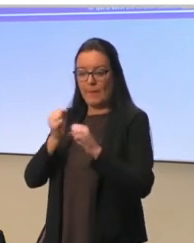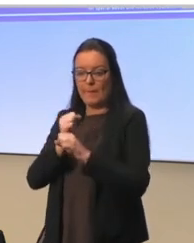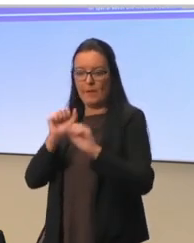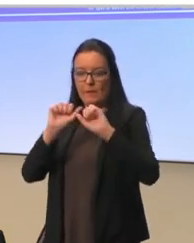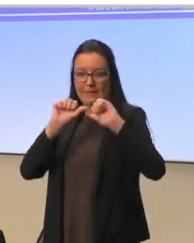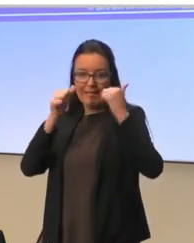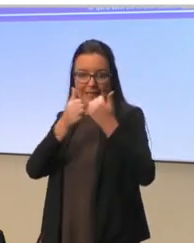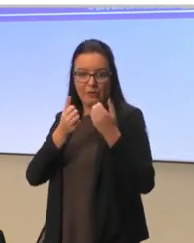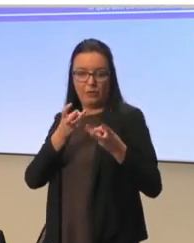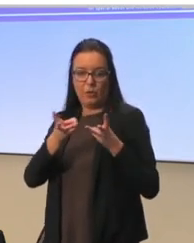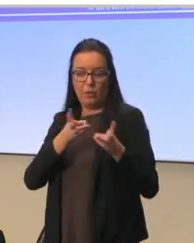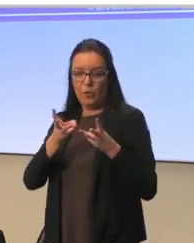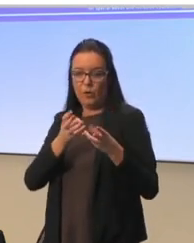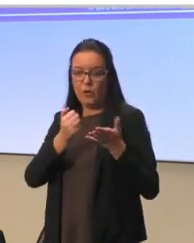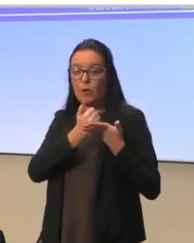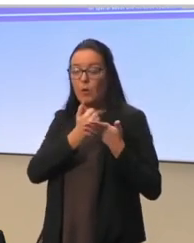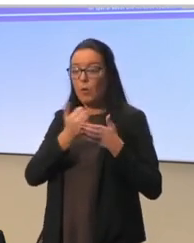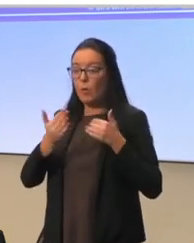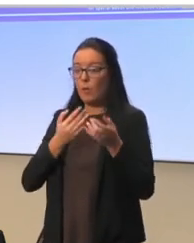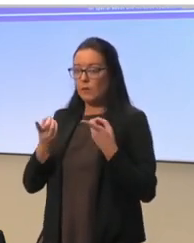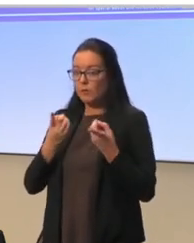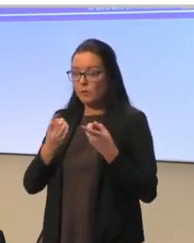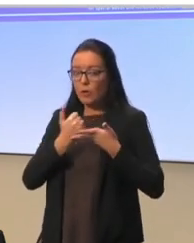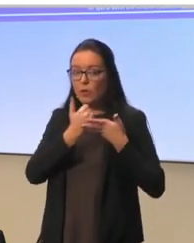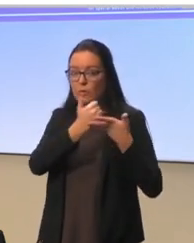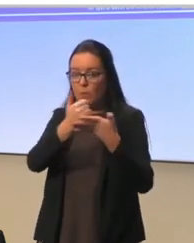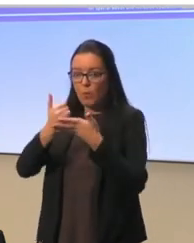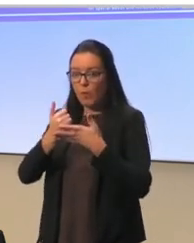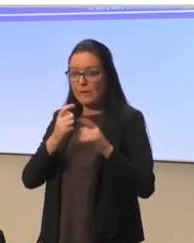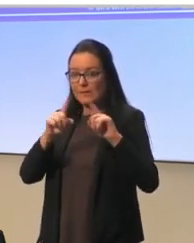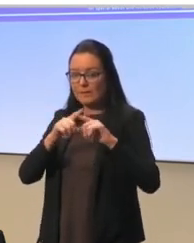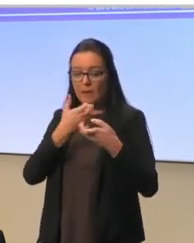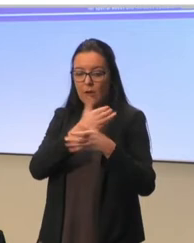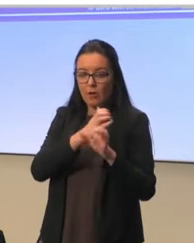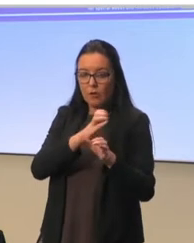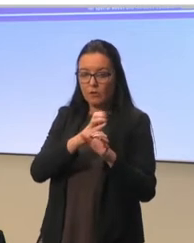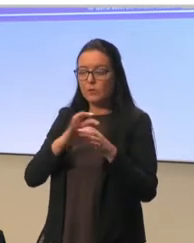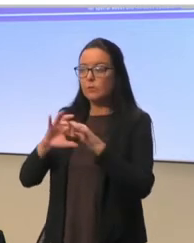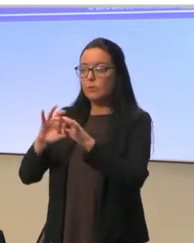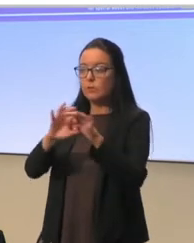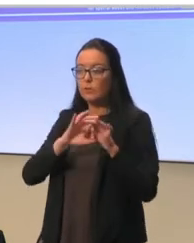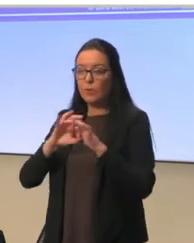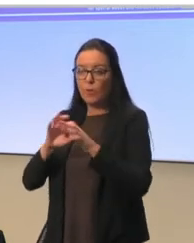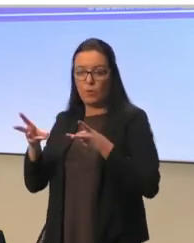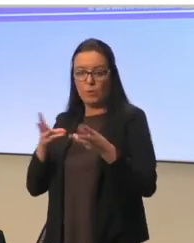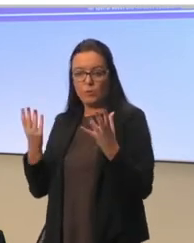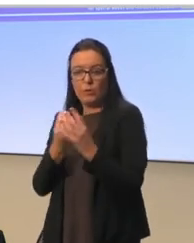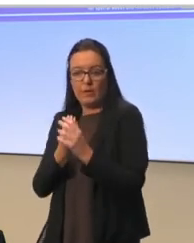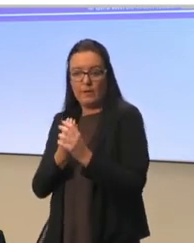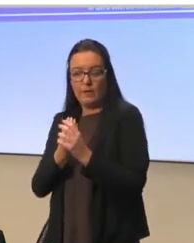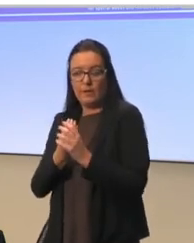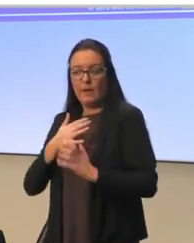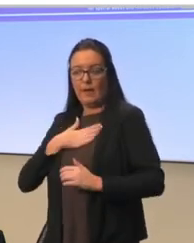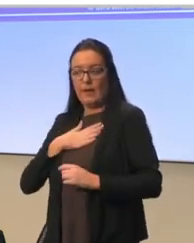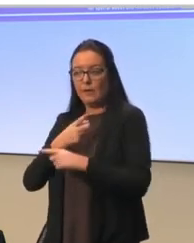which is really mainly supporting countries and working together with them, I would like you now to go